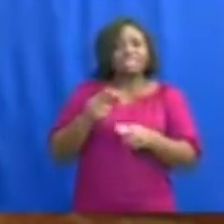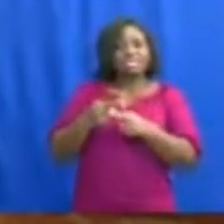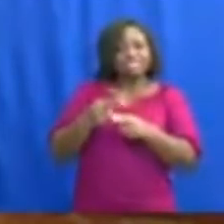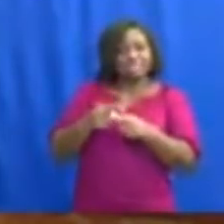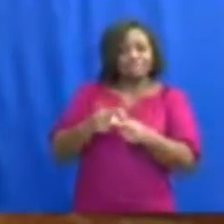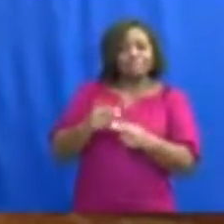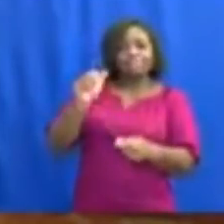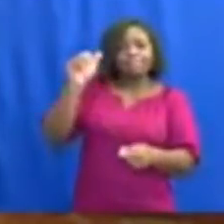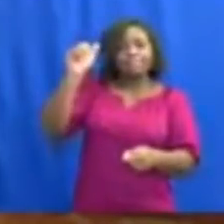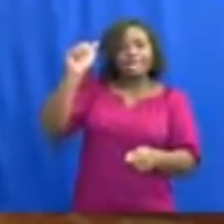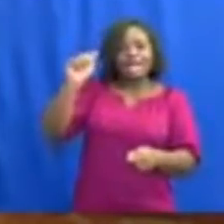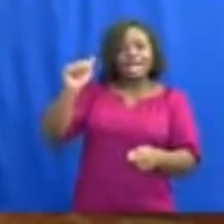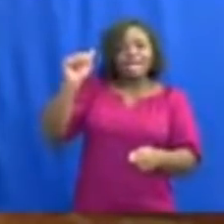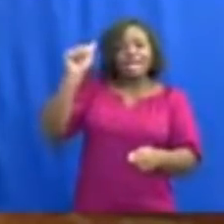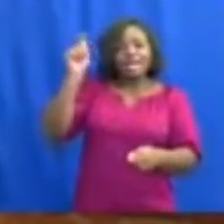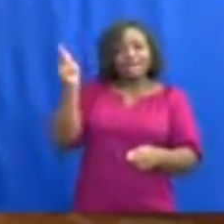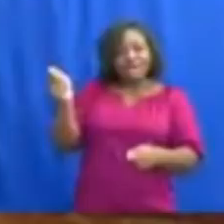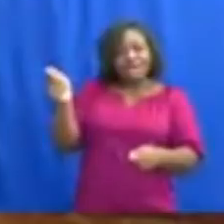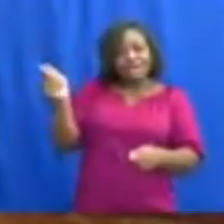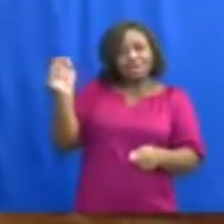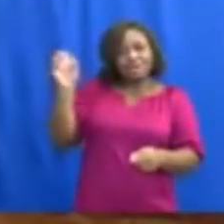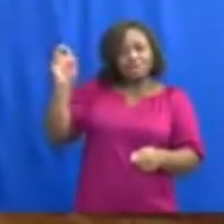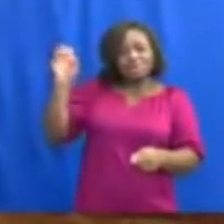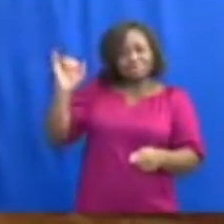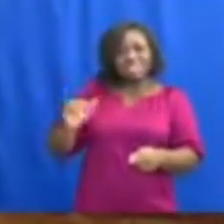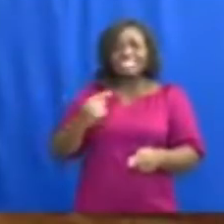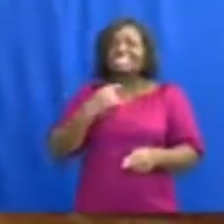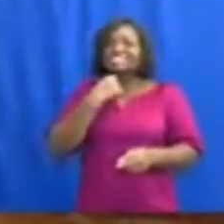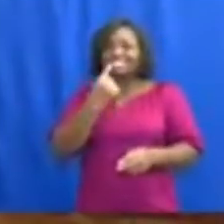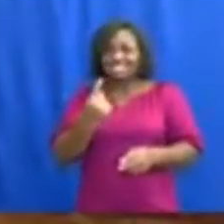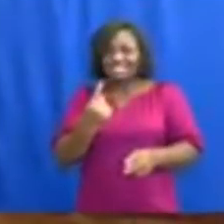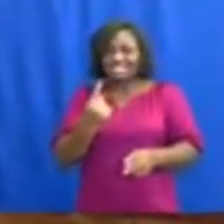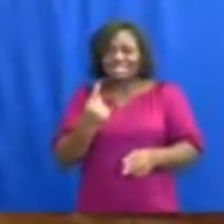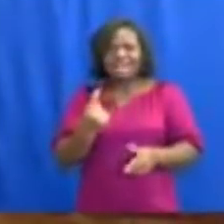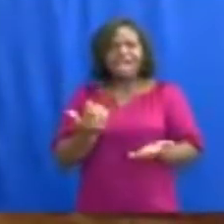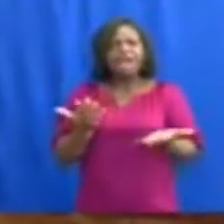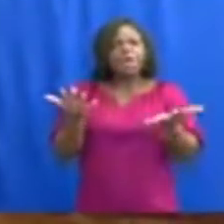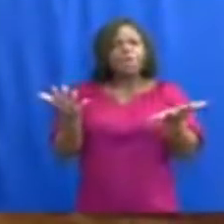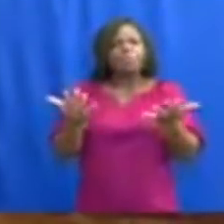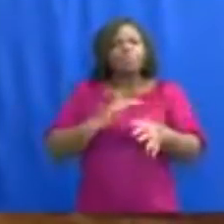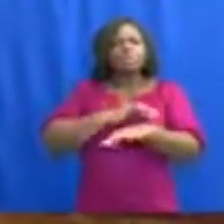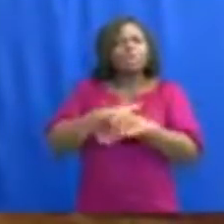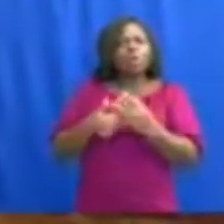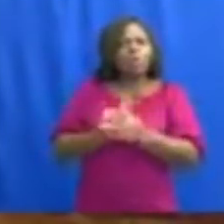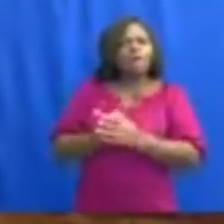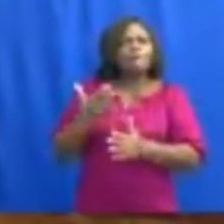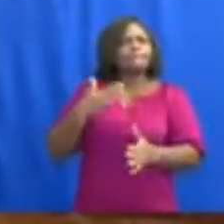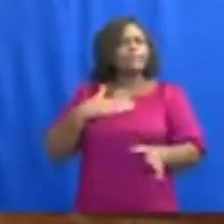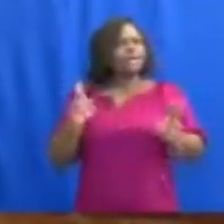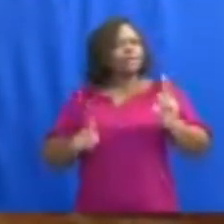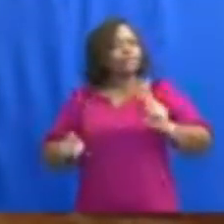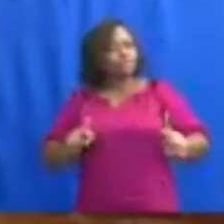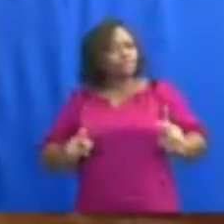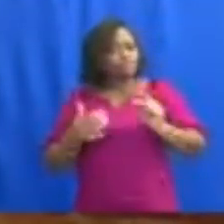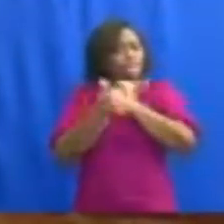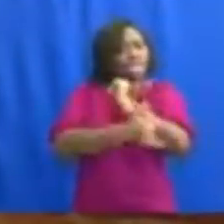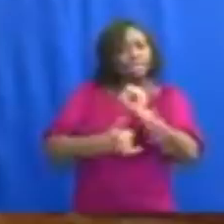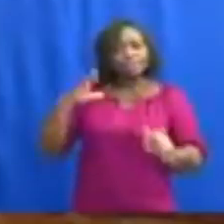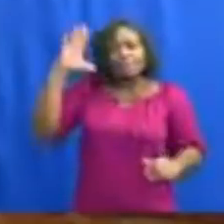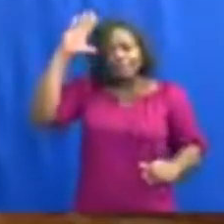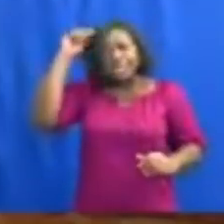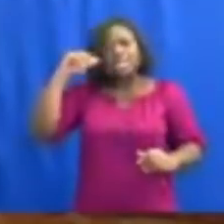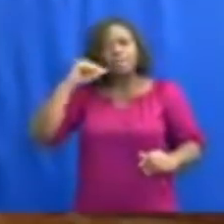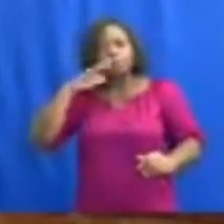said 100 years ago, and I quote, quote, I want all my people, my countrymen and